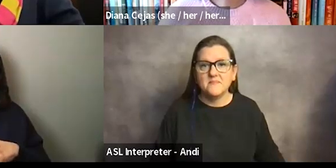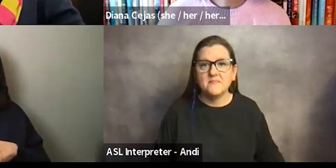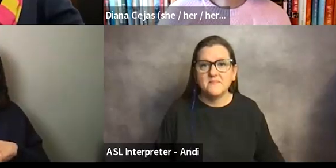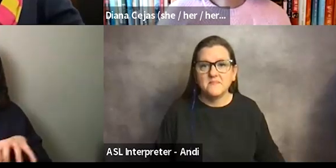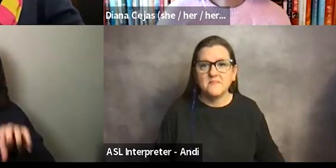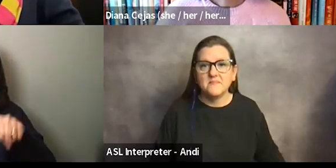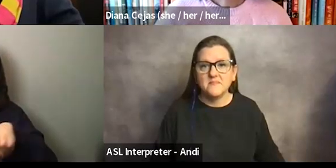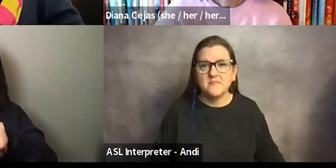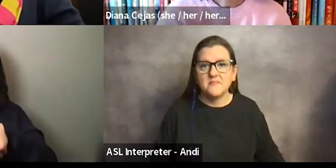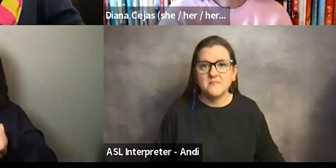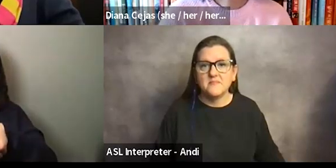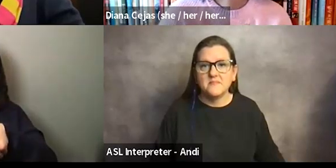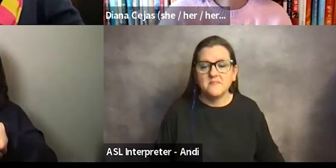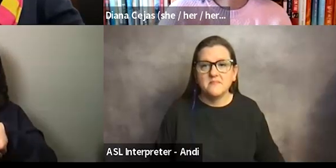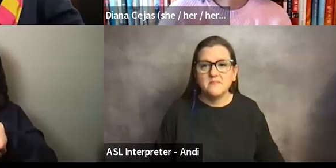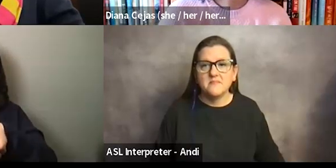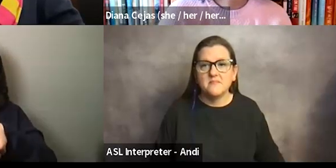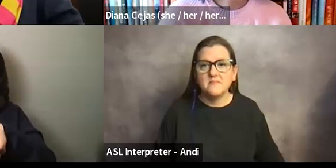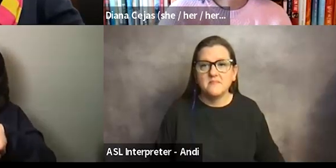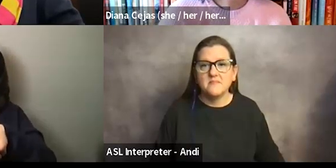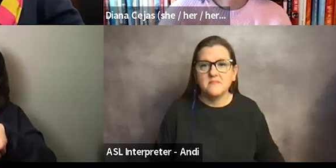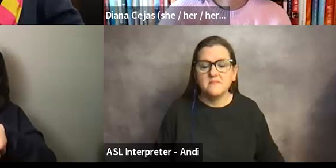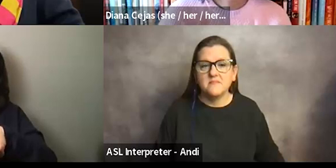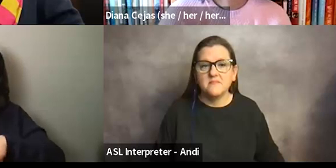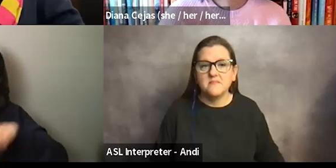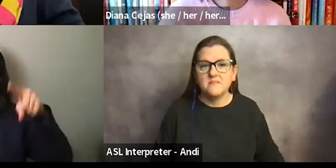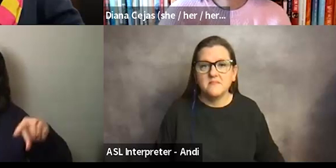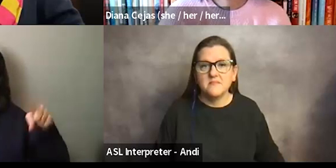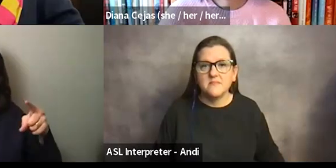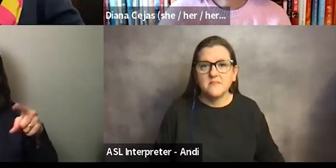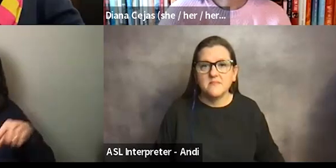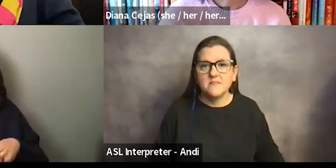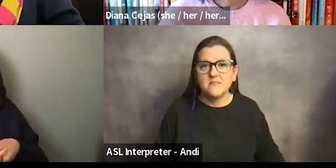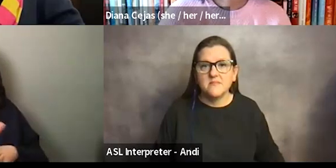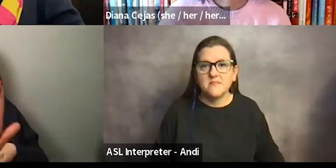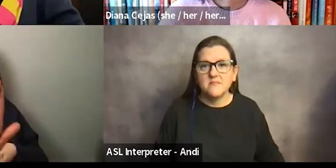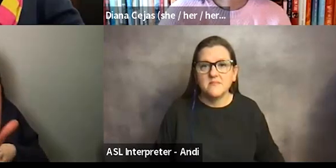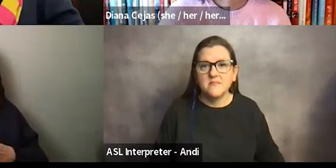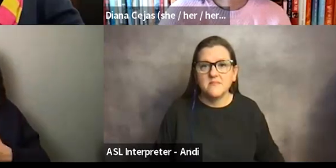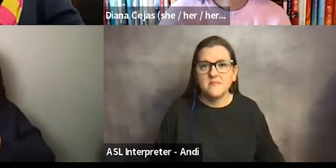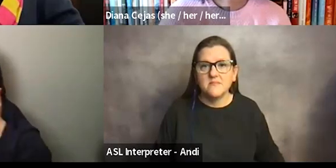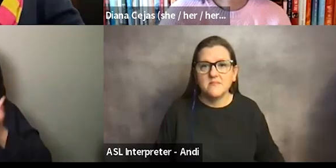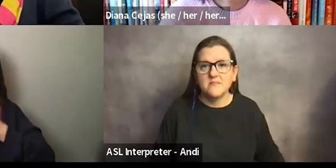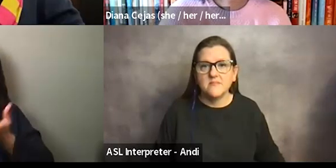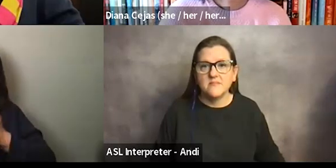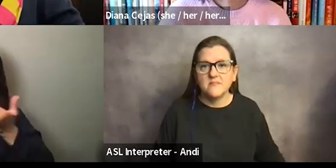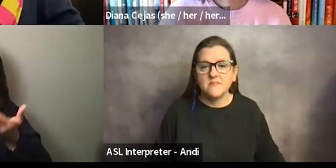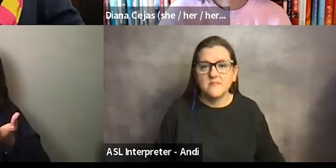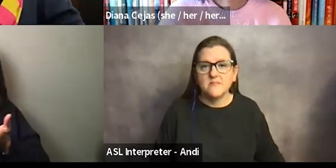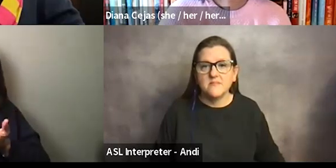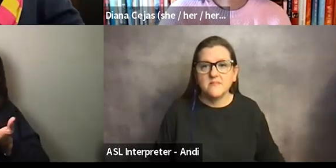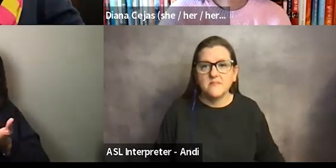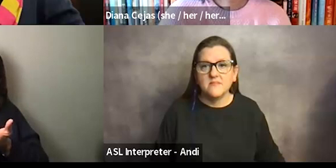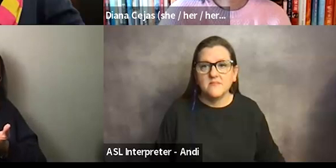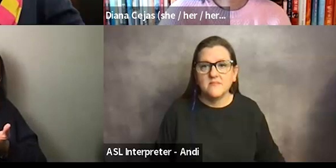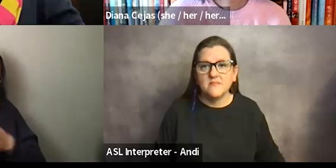um, yeah, it'll depend on where you are and, um, what, what your experience has been.